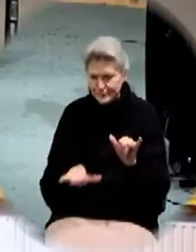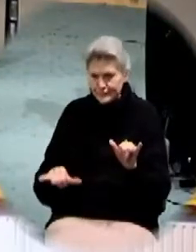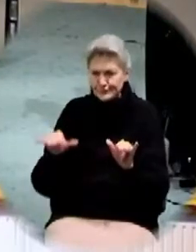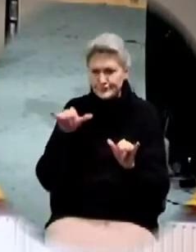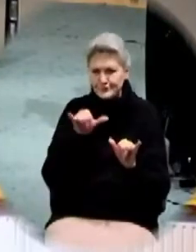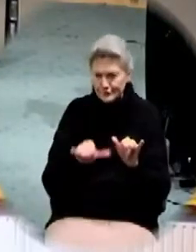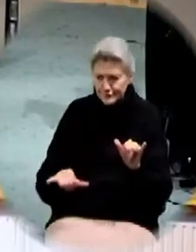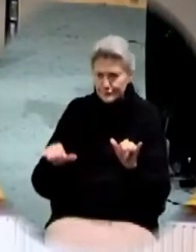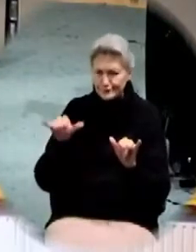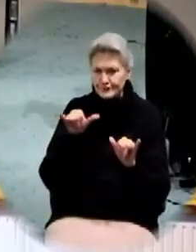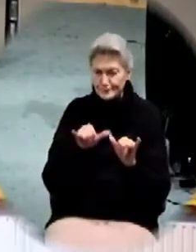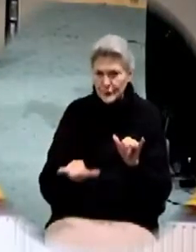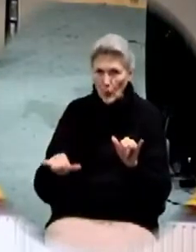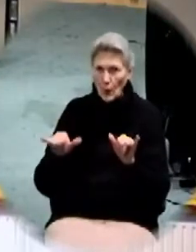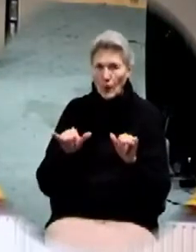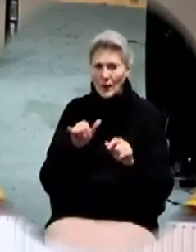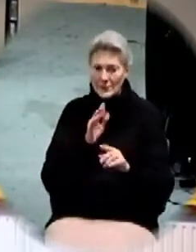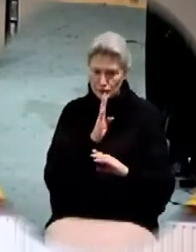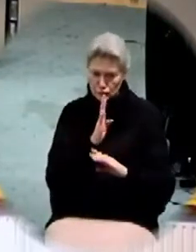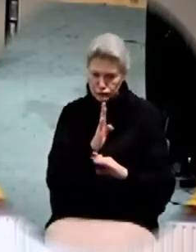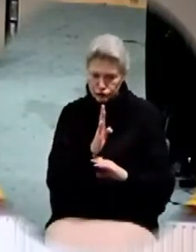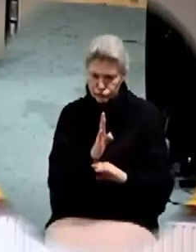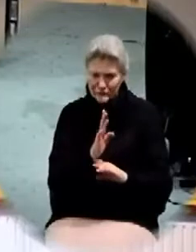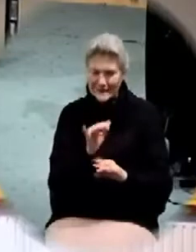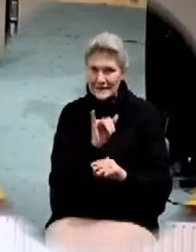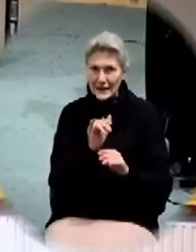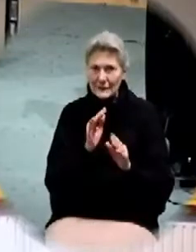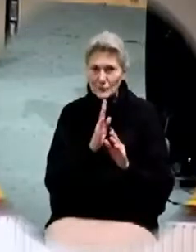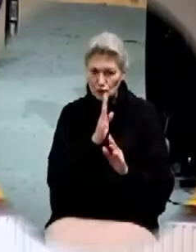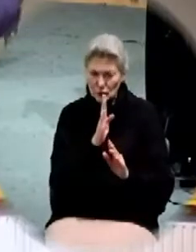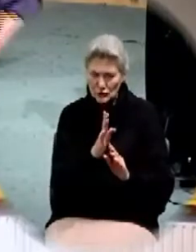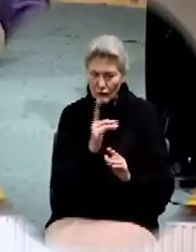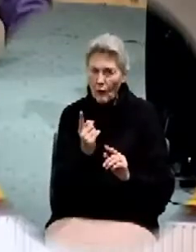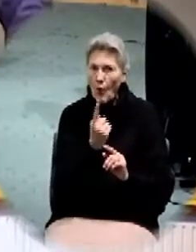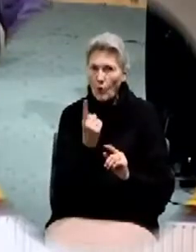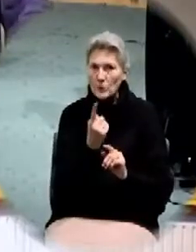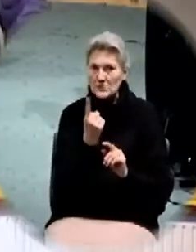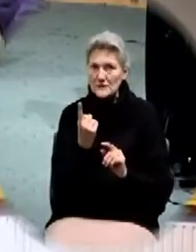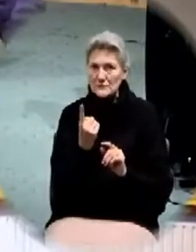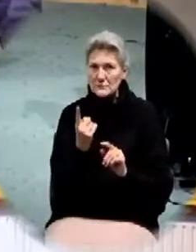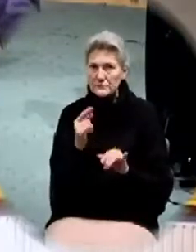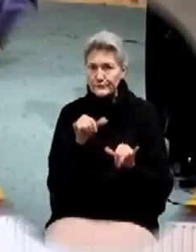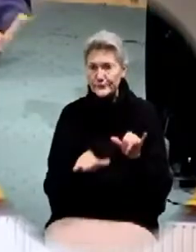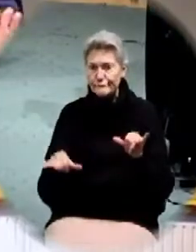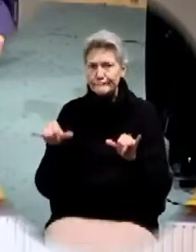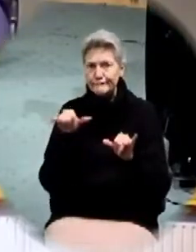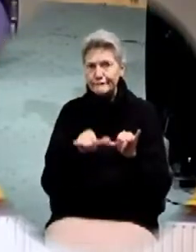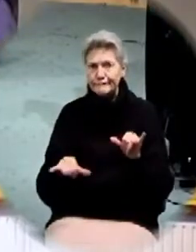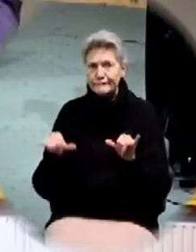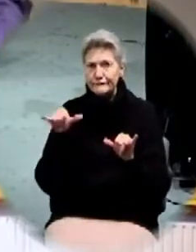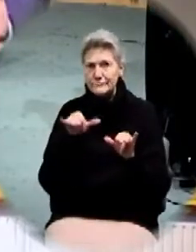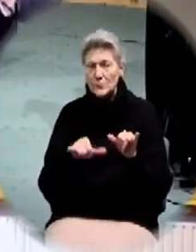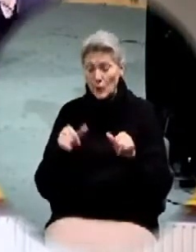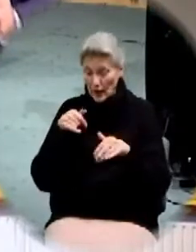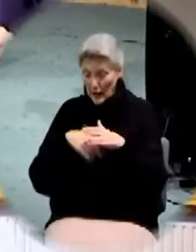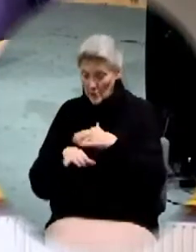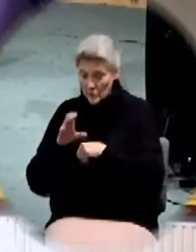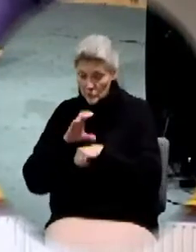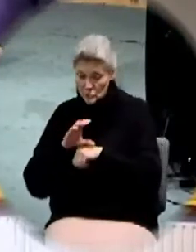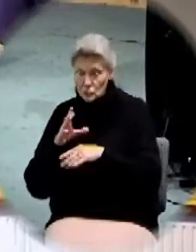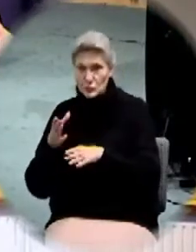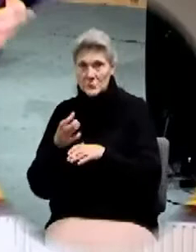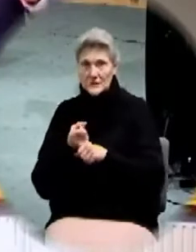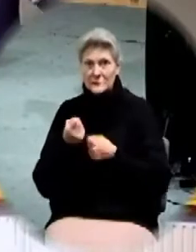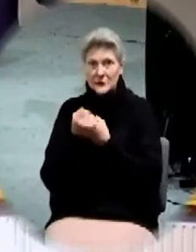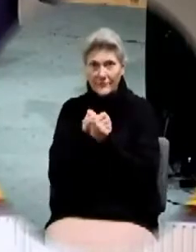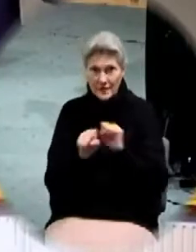or heading the exact same direction we have always been. when we come into the church and we receive